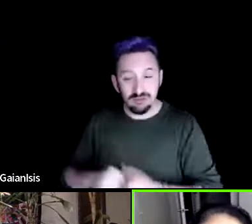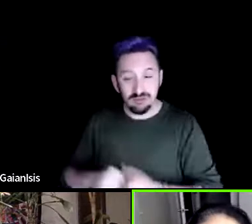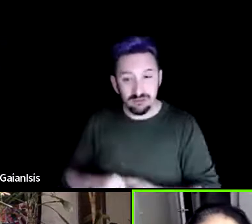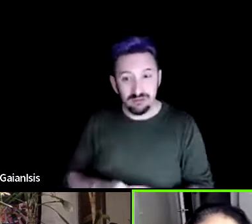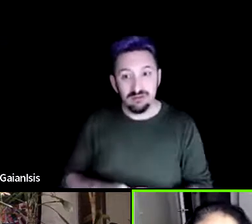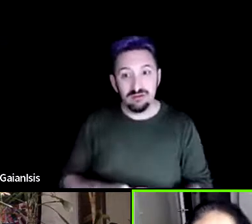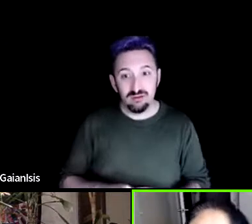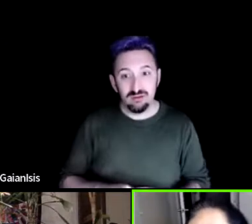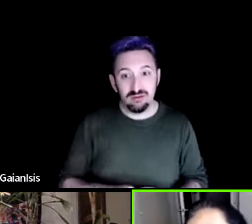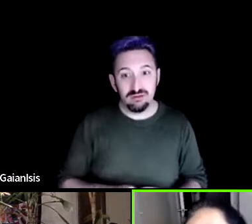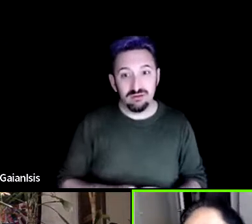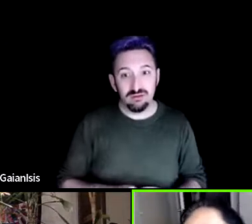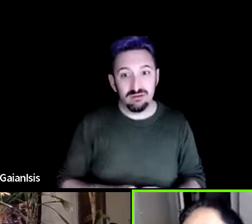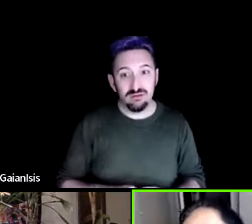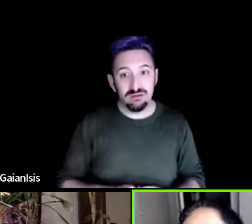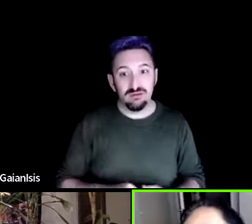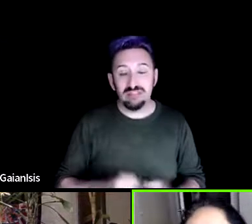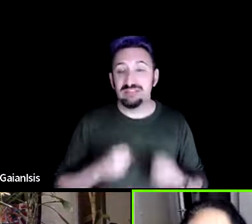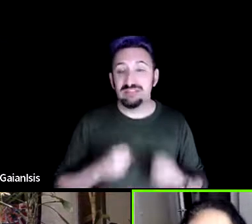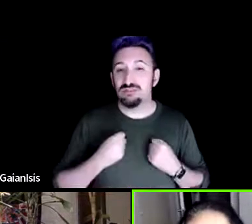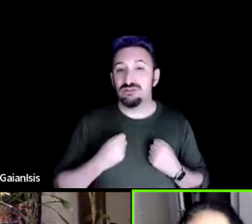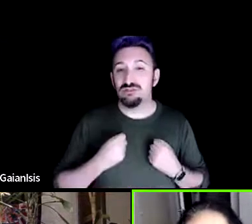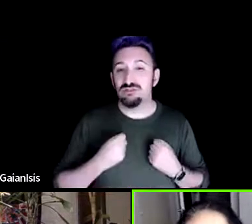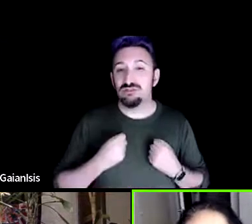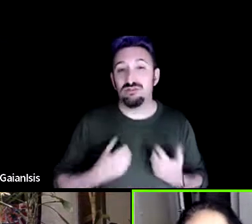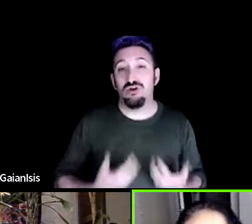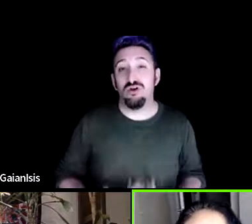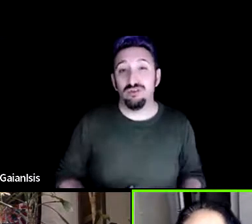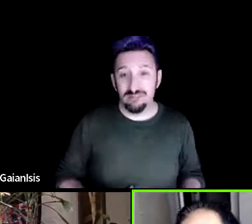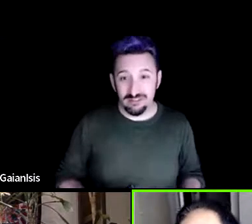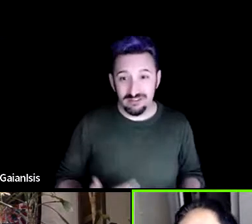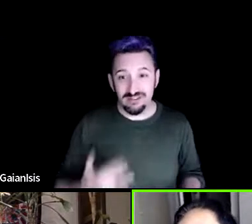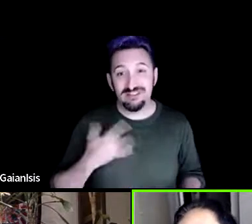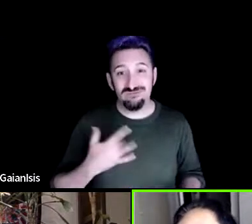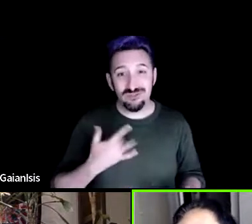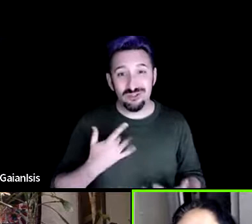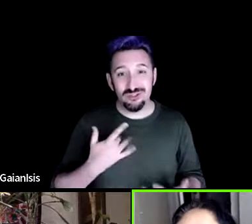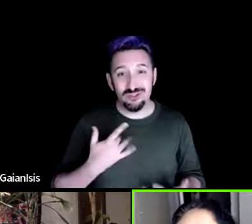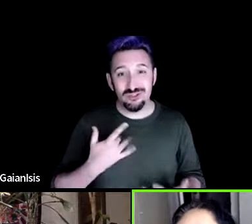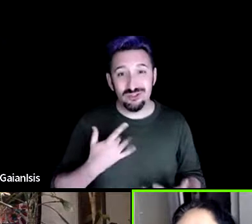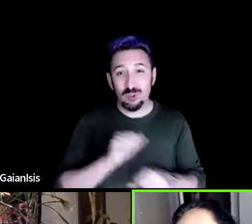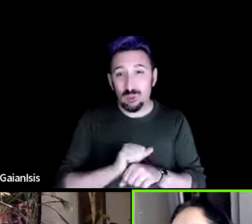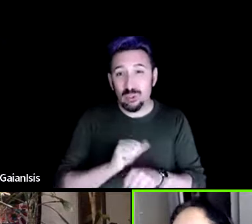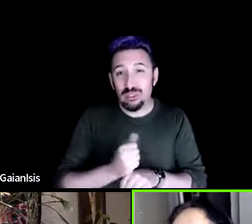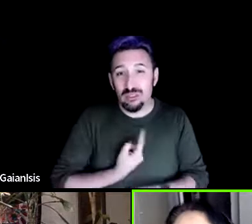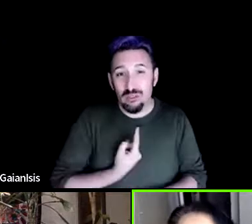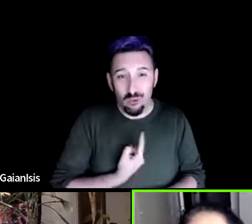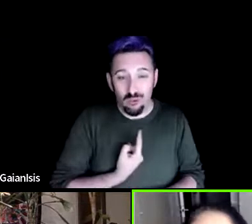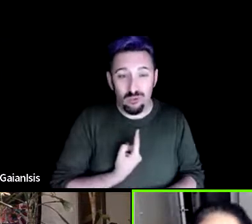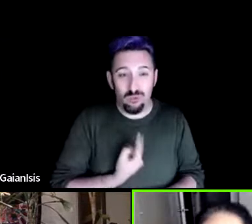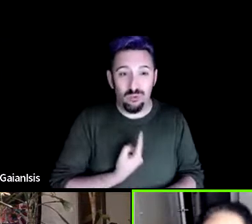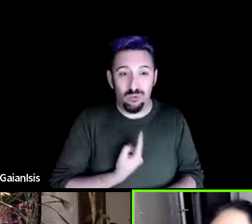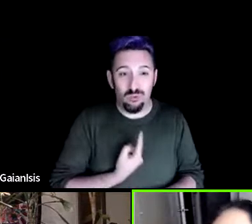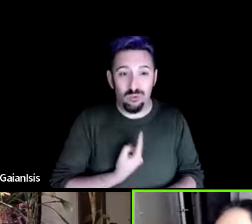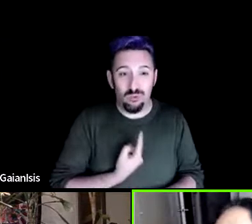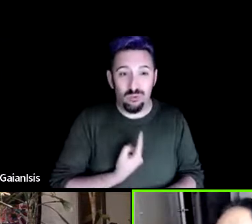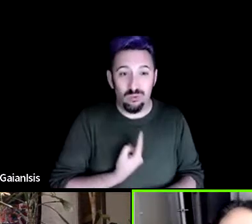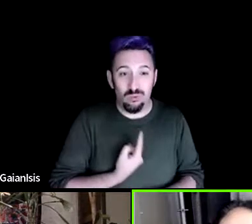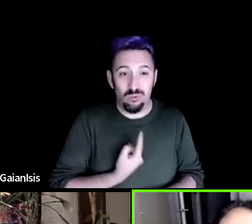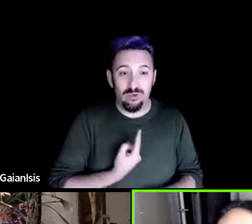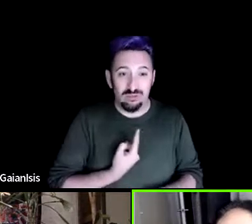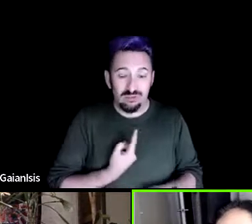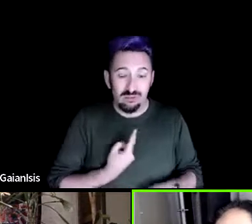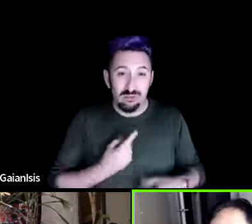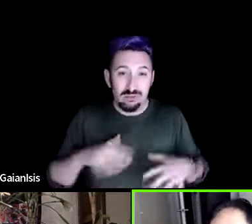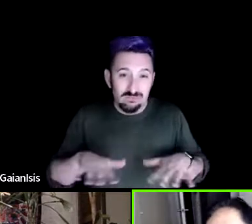exhausting to feel like you're working alone in this like uphill battle in the middle i live in the desert i'm in nevada in the middle